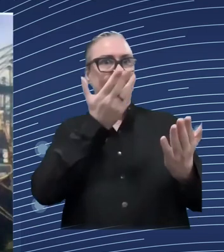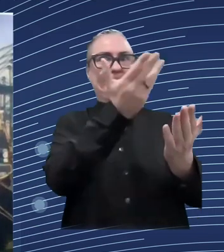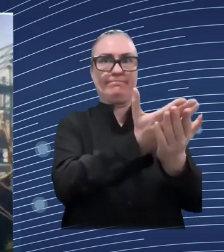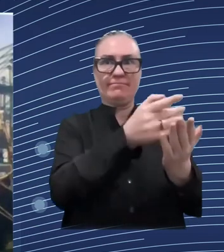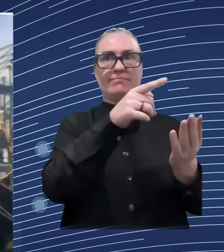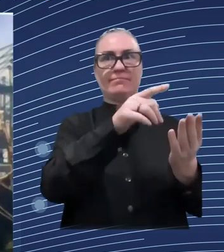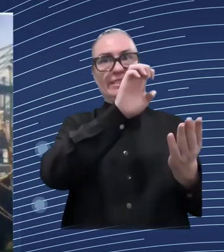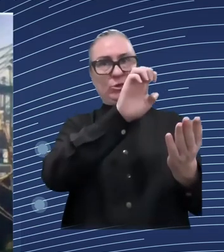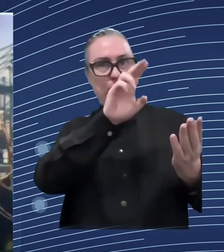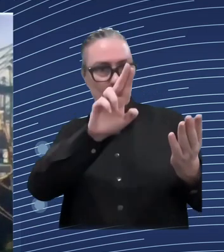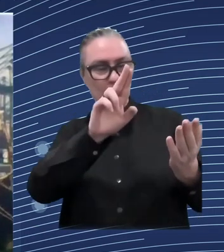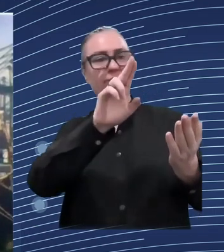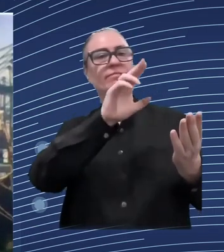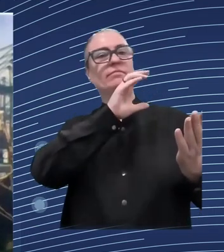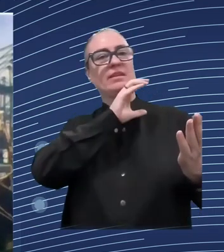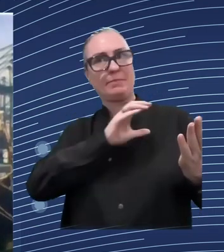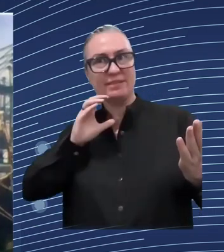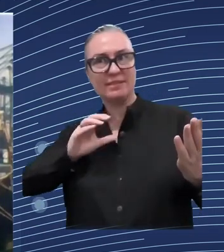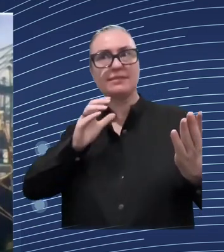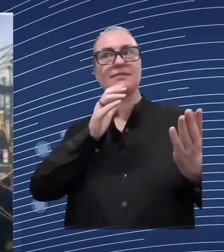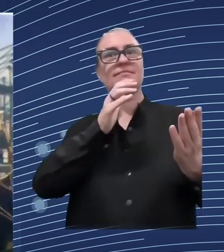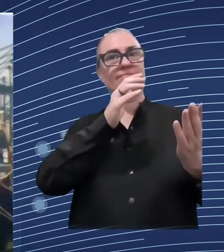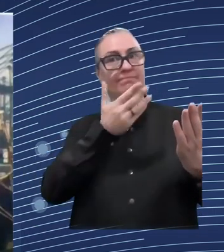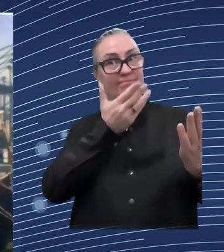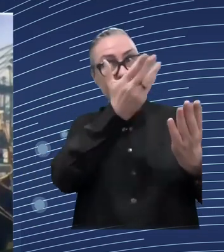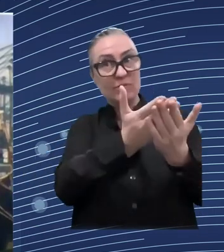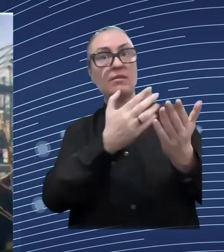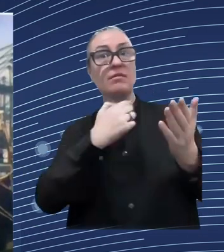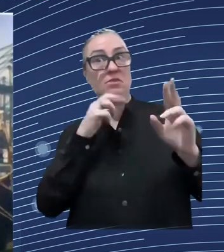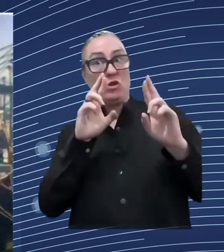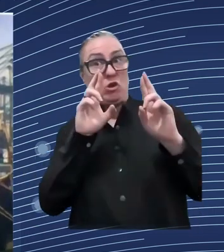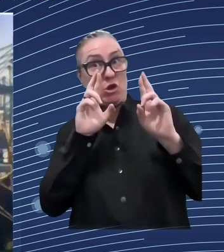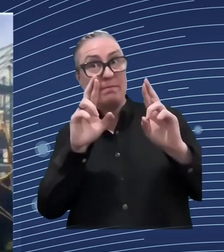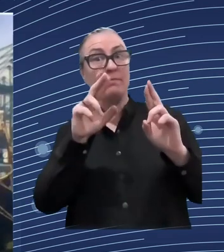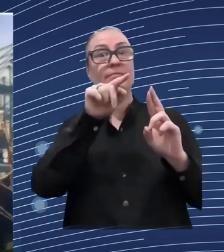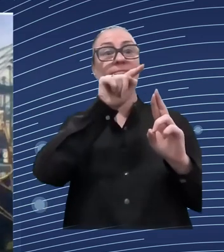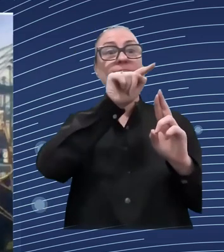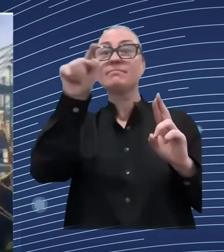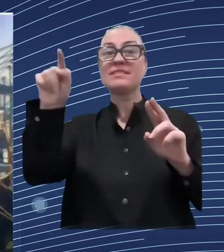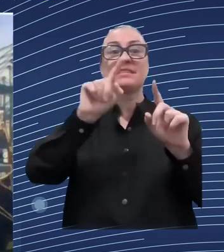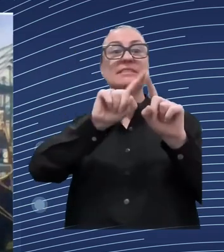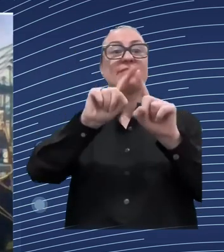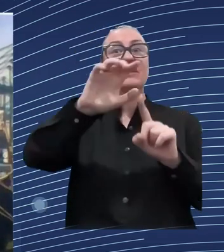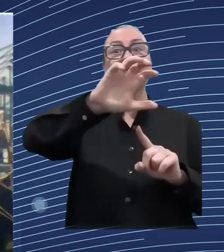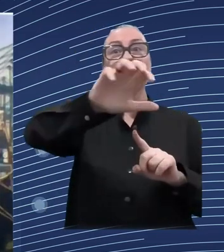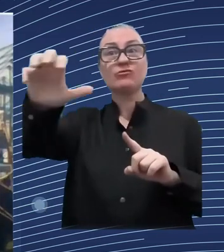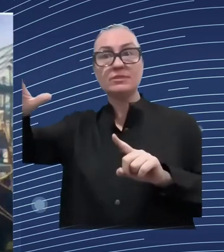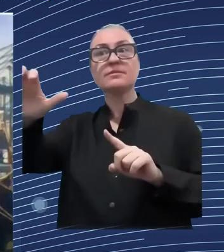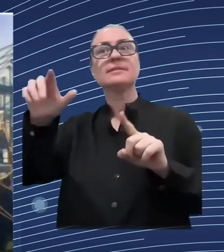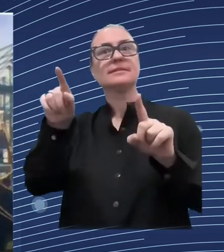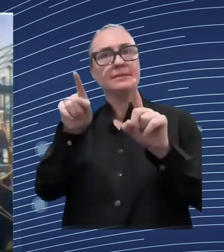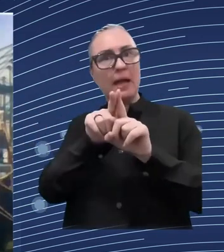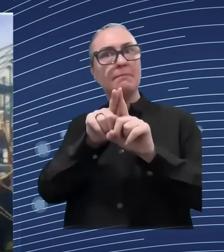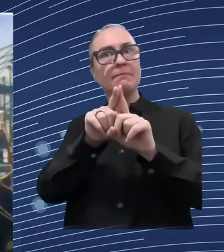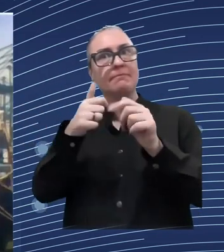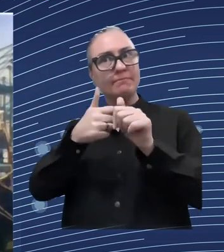very soon start uh the negotiations so we can have hopefully uh that it can be adopted and enter into force because without